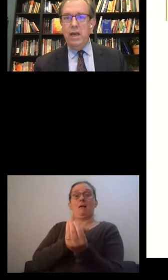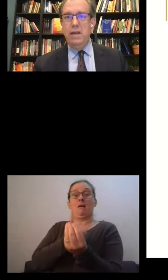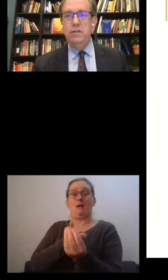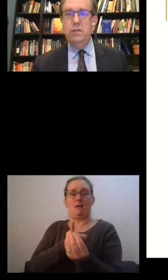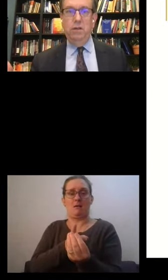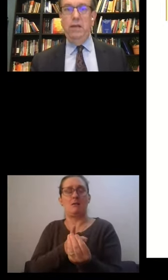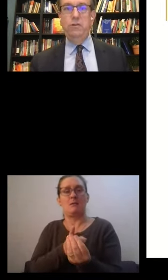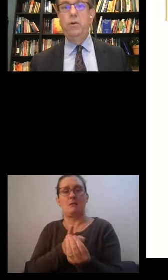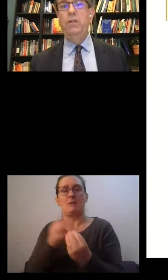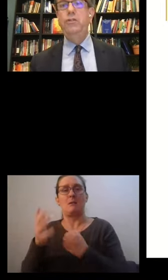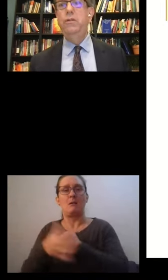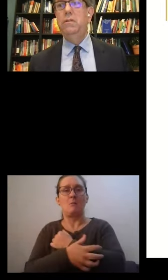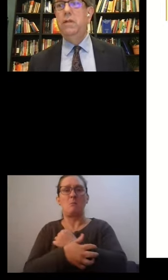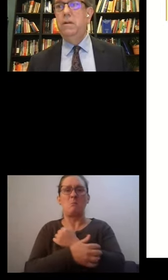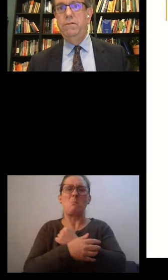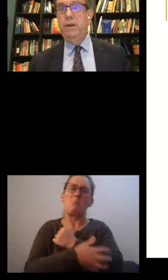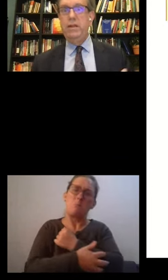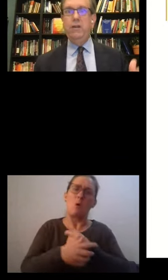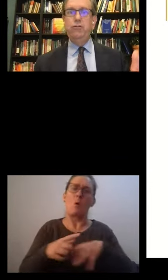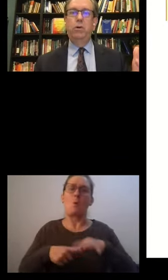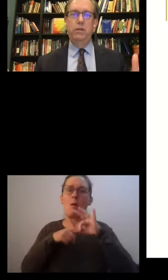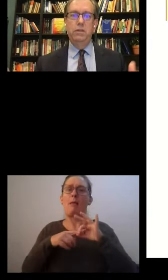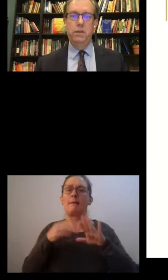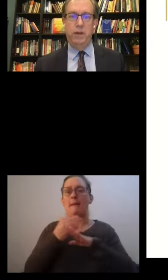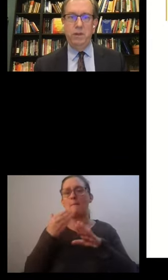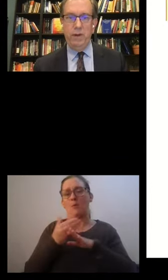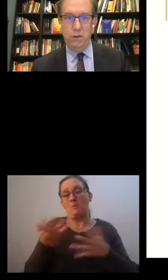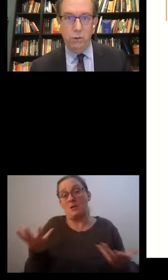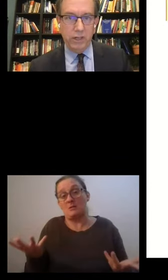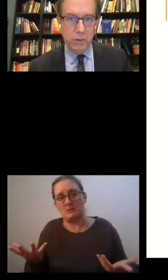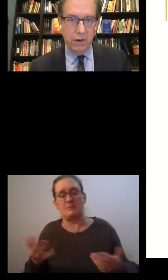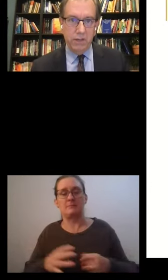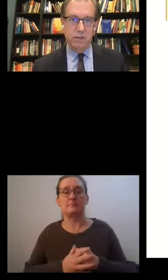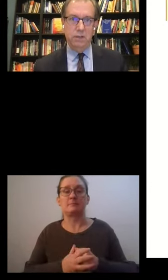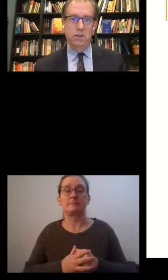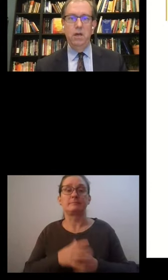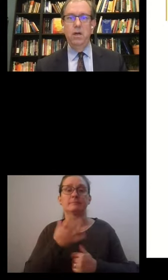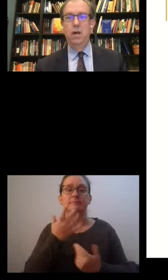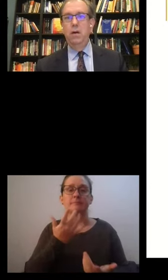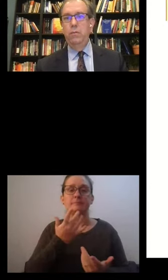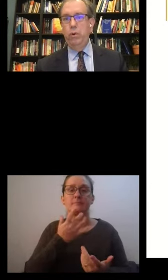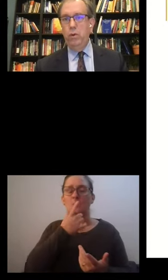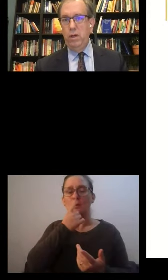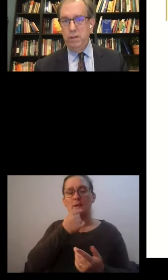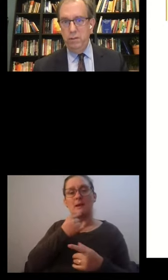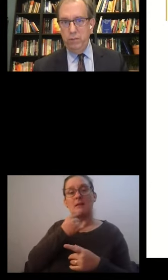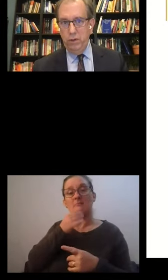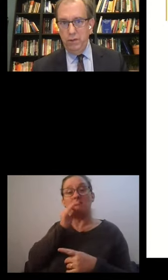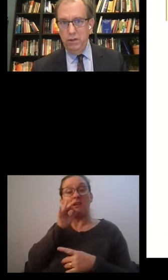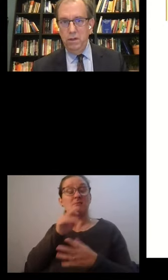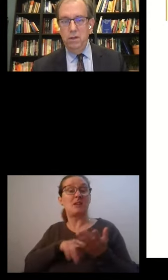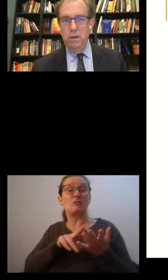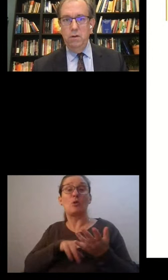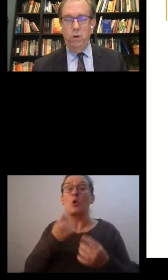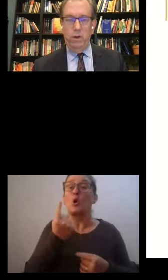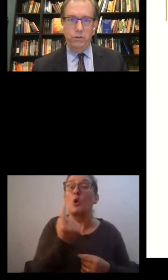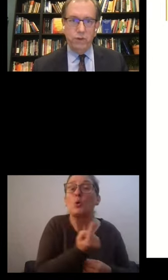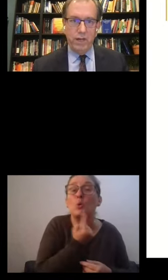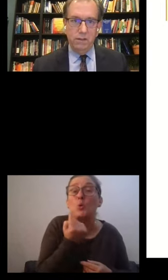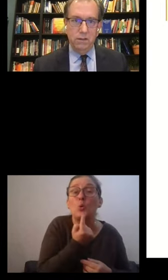We can't answer questions that are very natural ones to think about. Who experiences poor quality employment?